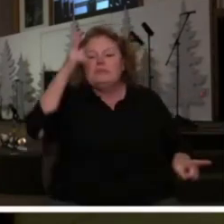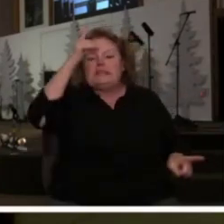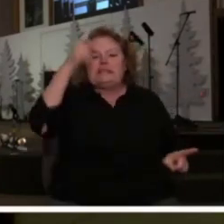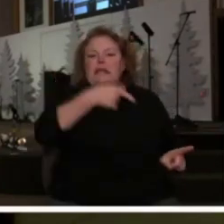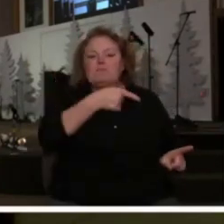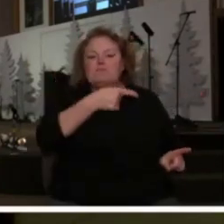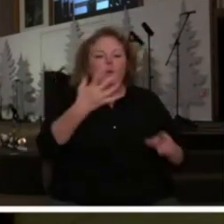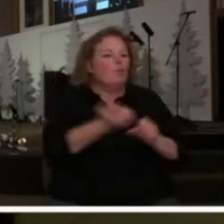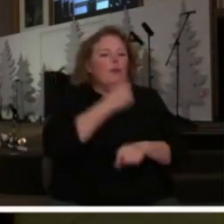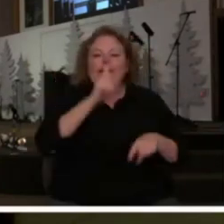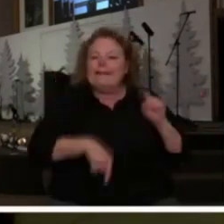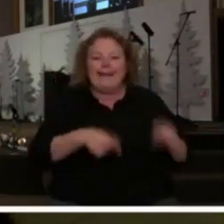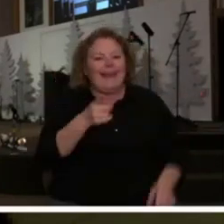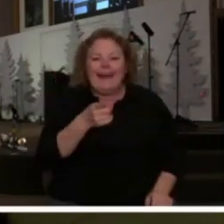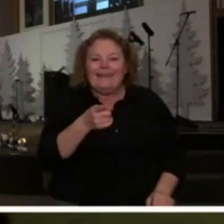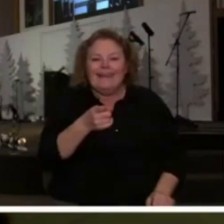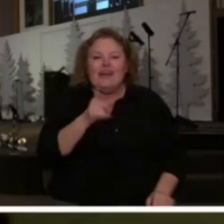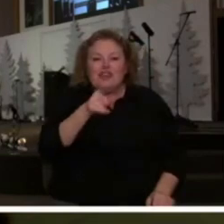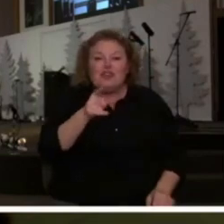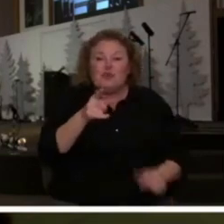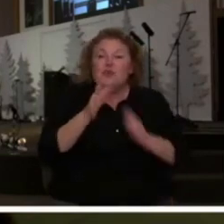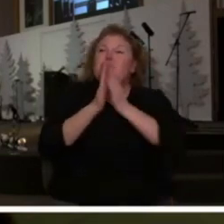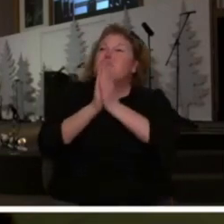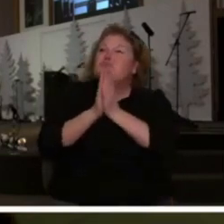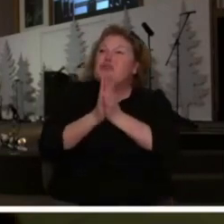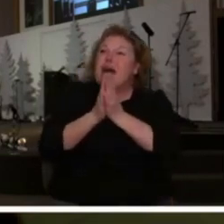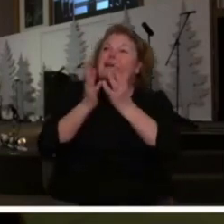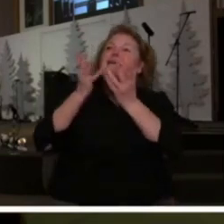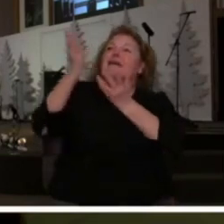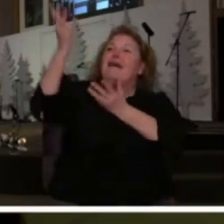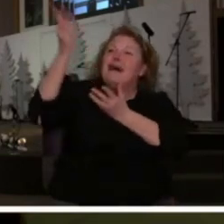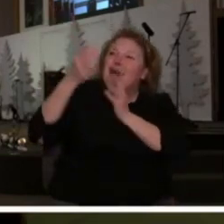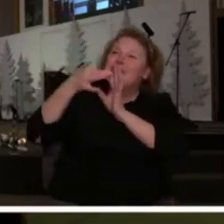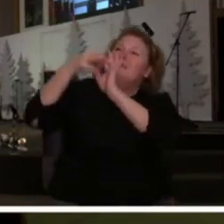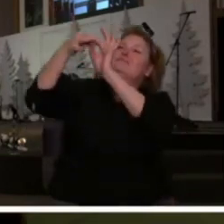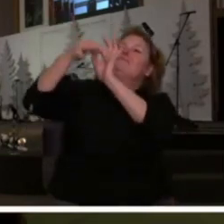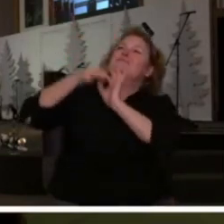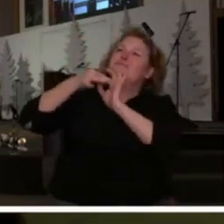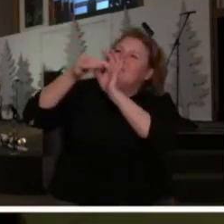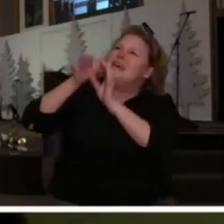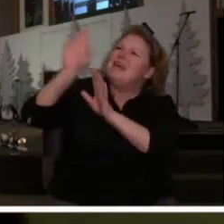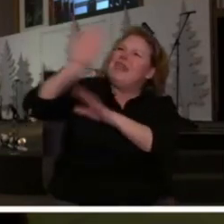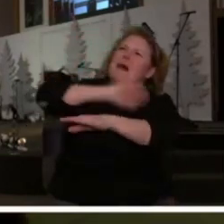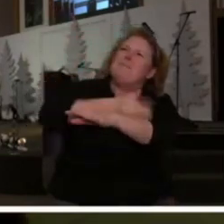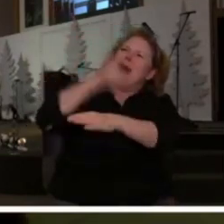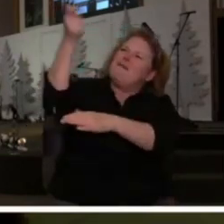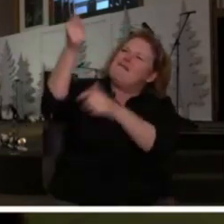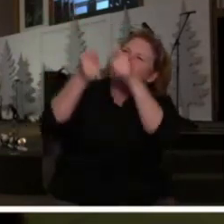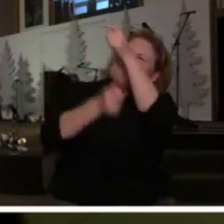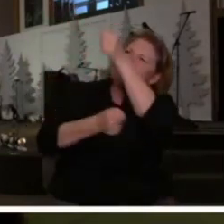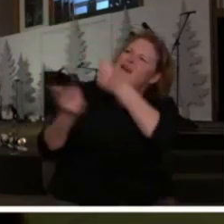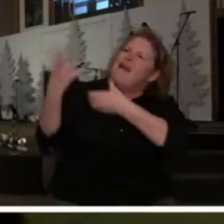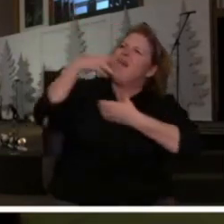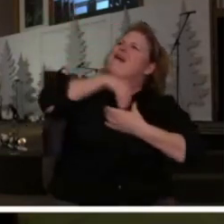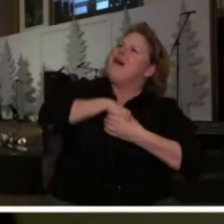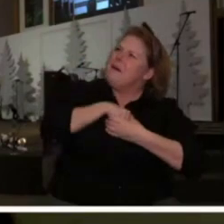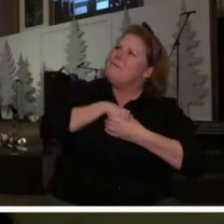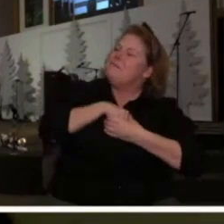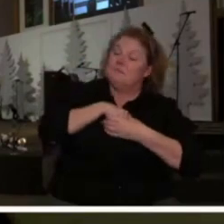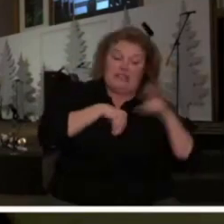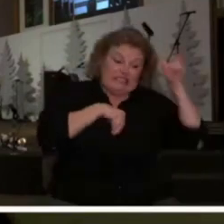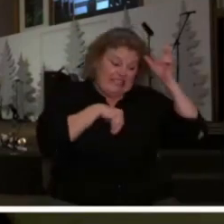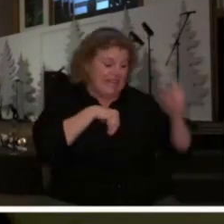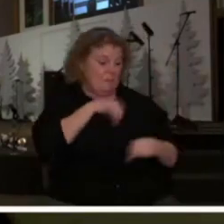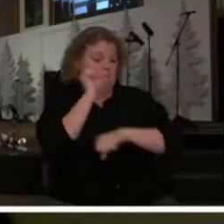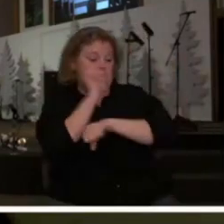win you have reached into the heavenlies on the other side of the supernatural and drug the provision into the natural and Satan is